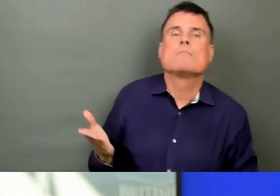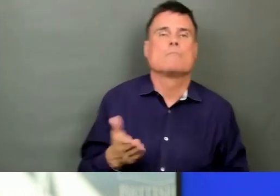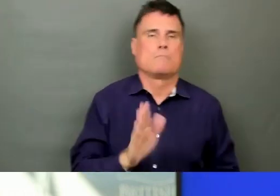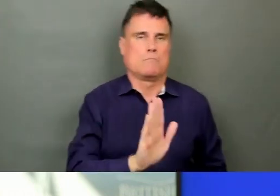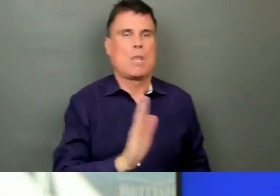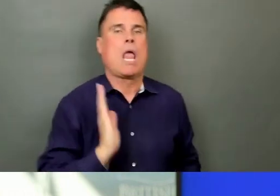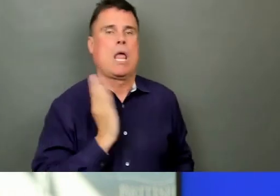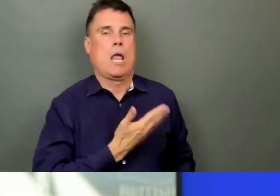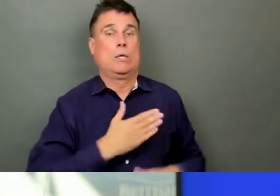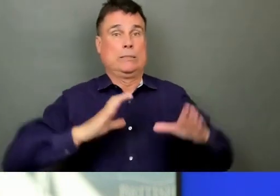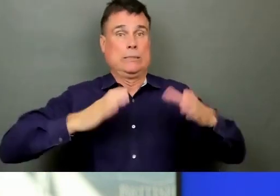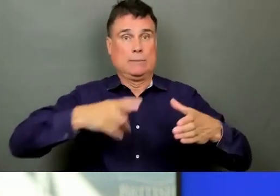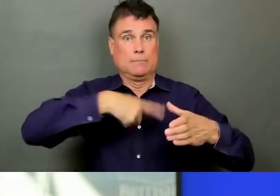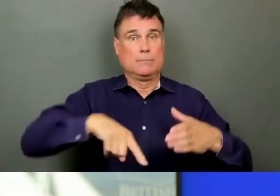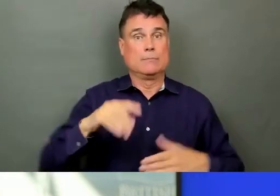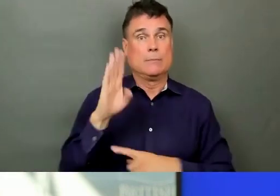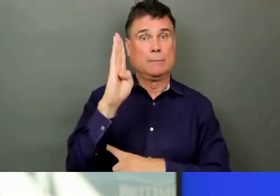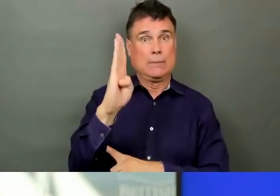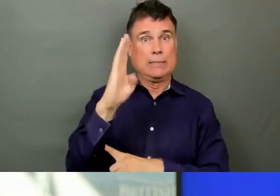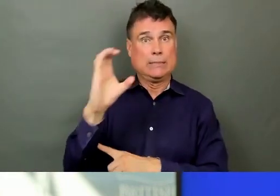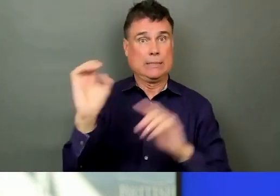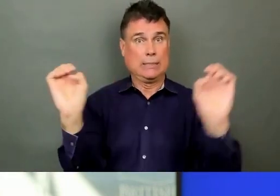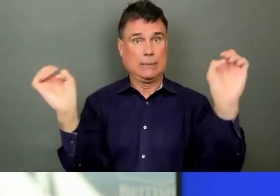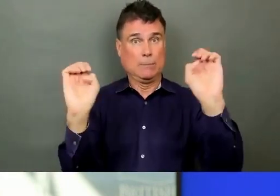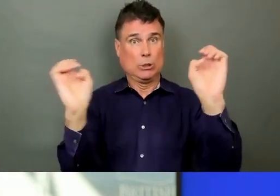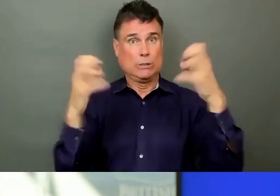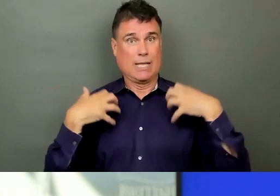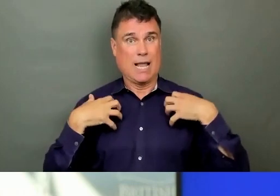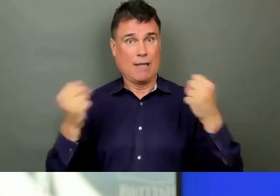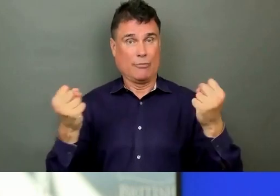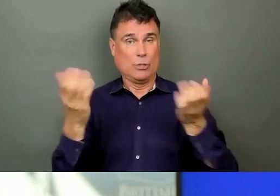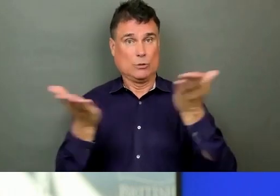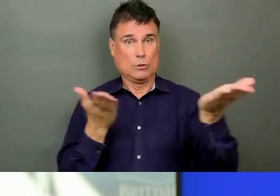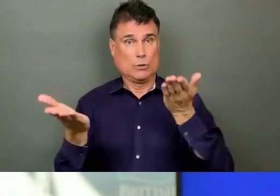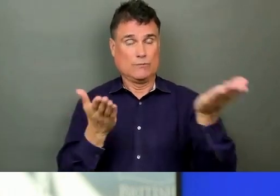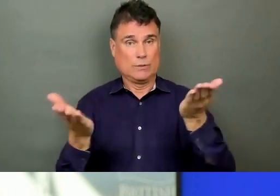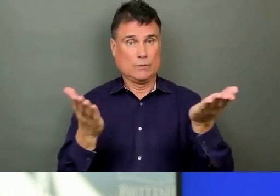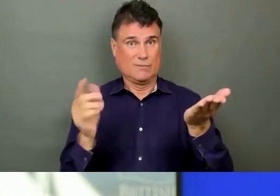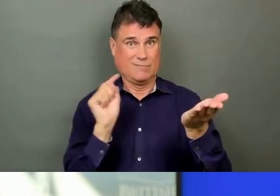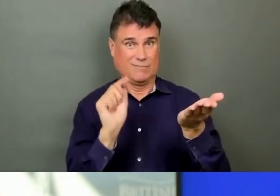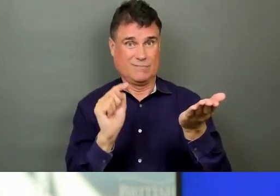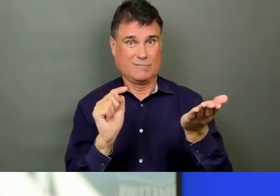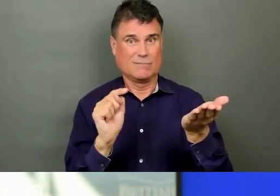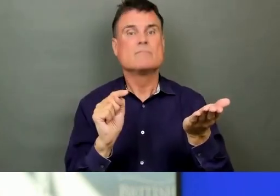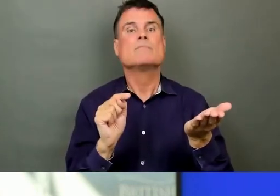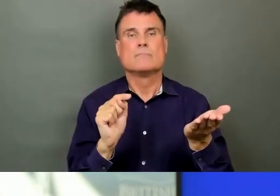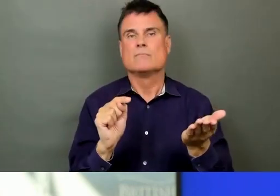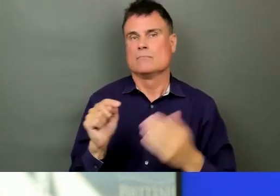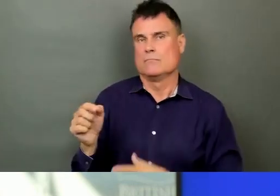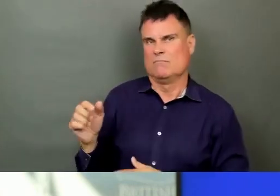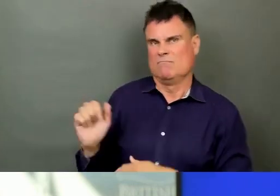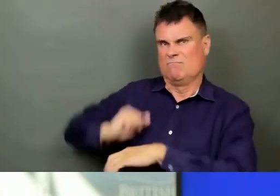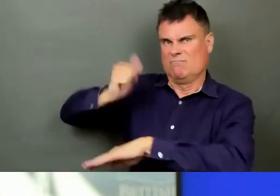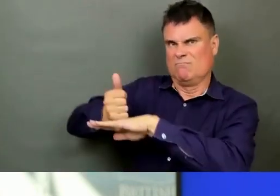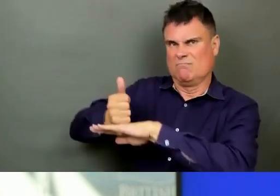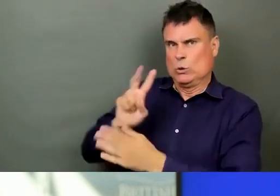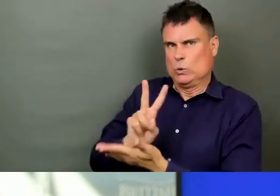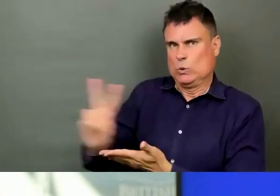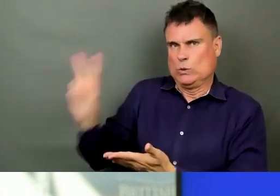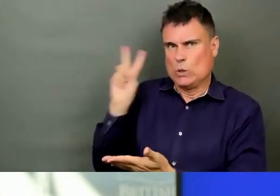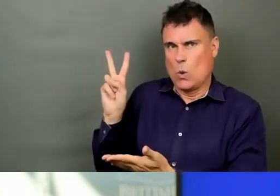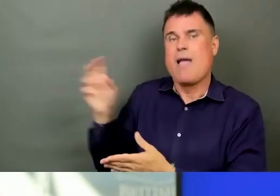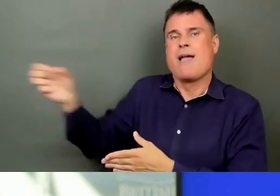who as you know has been in place for a couple of weeks. And our new chair of the board, Jim Chu, I think have done some really